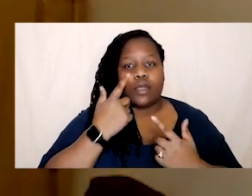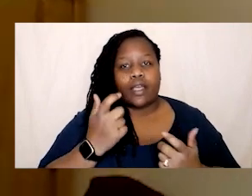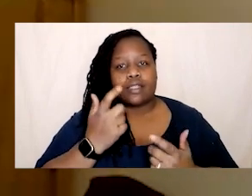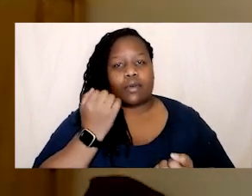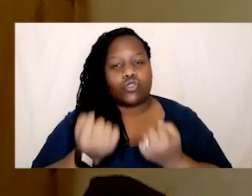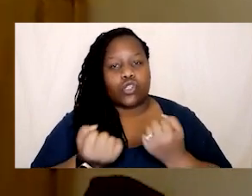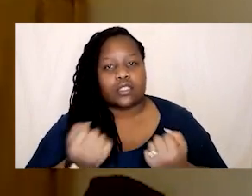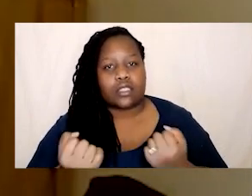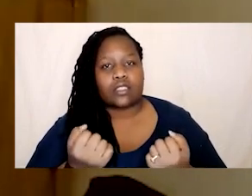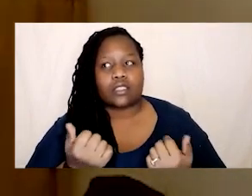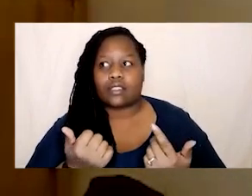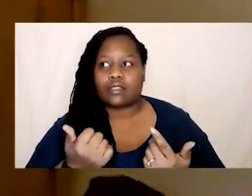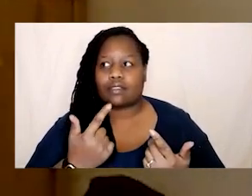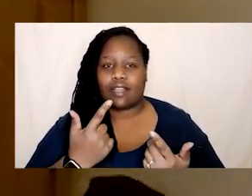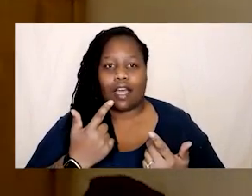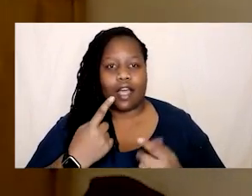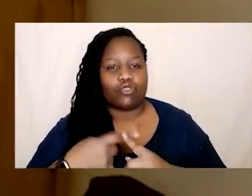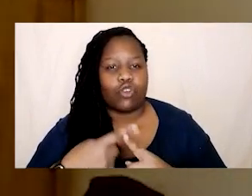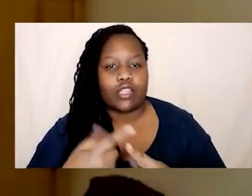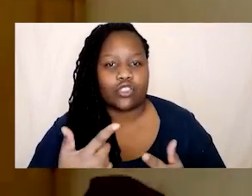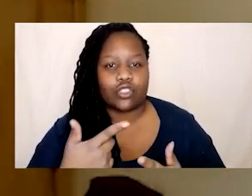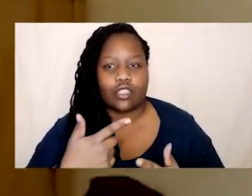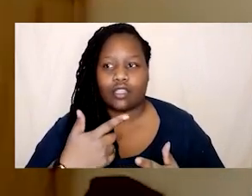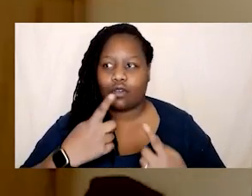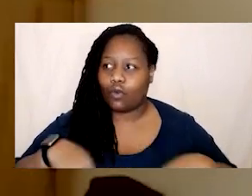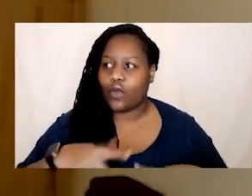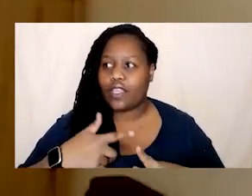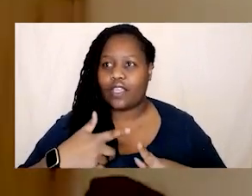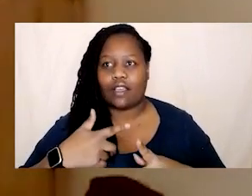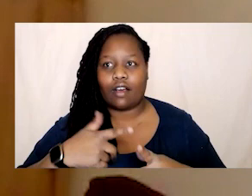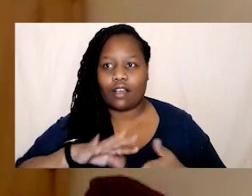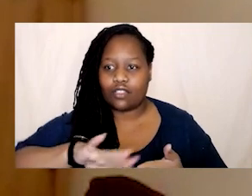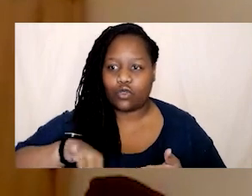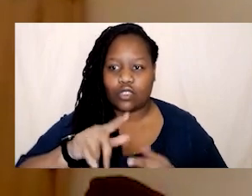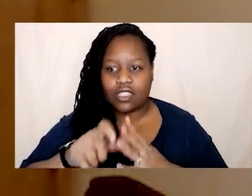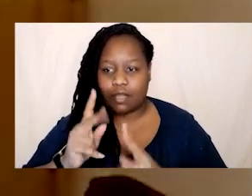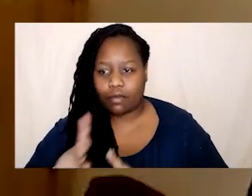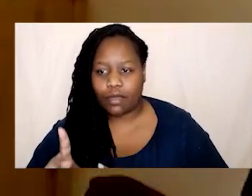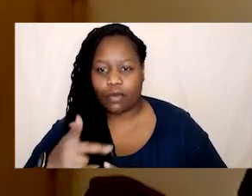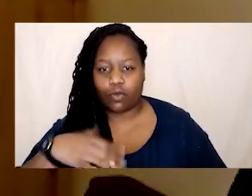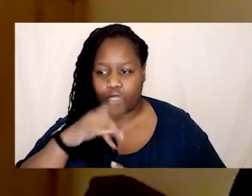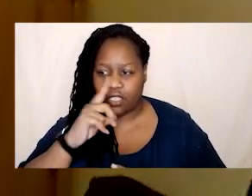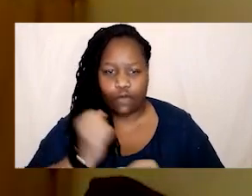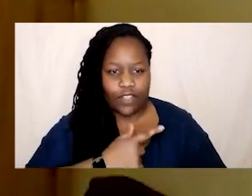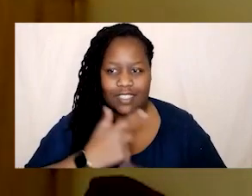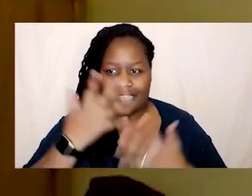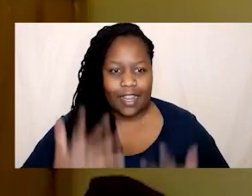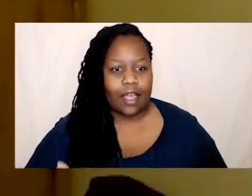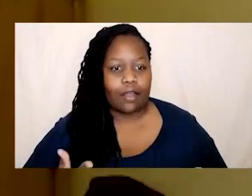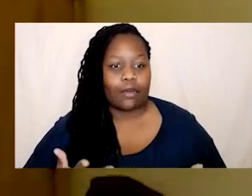i'm in a rush to be like we are you know excluding disabled people we need that fixed yesterday